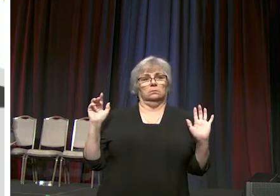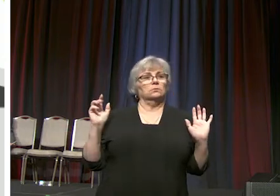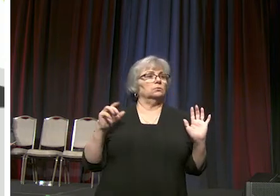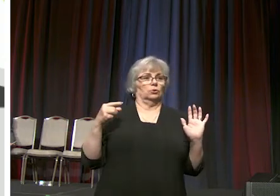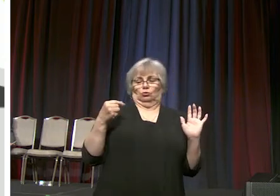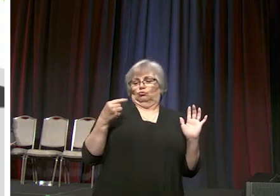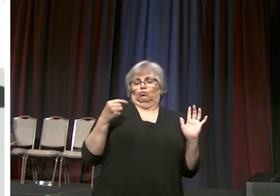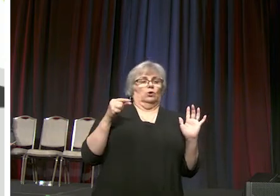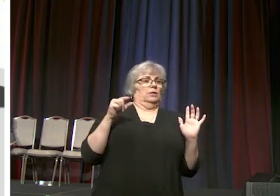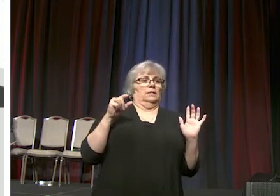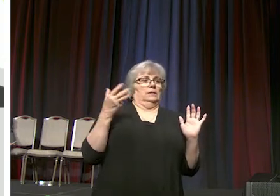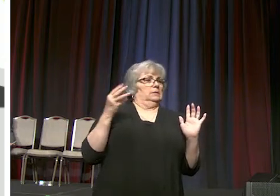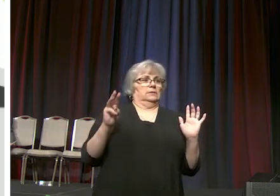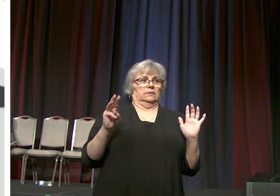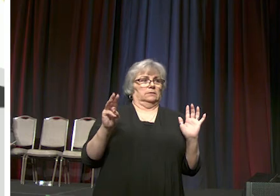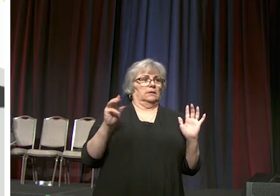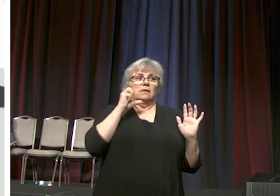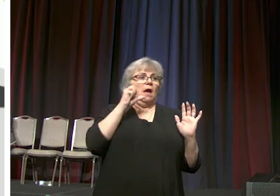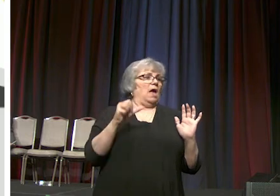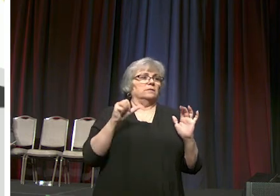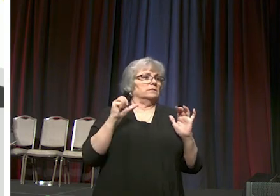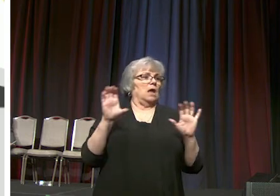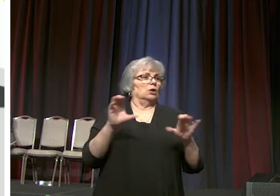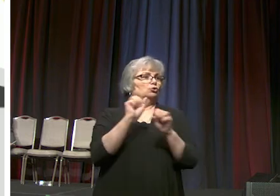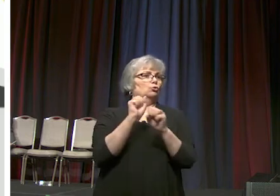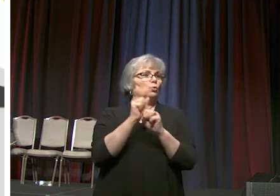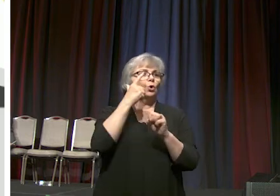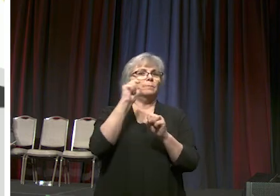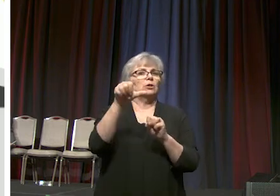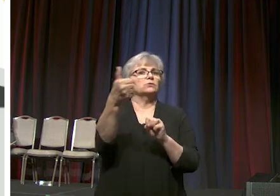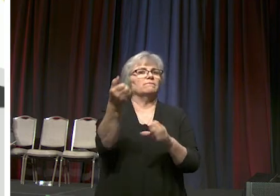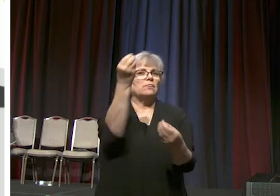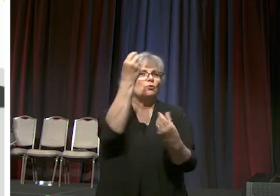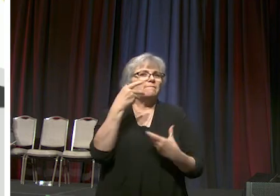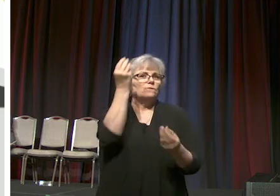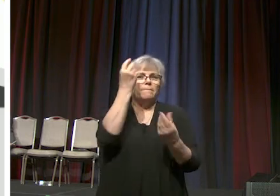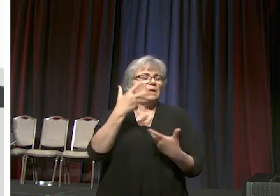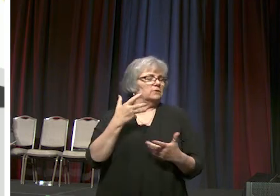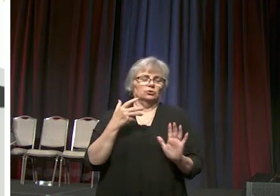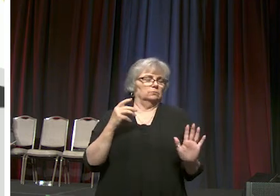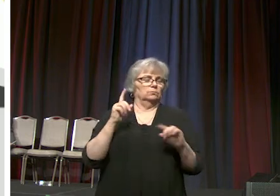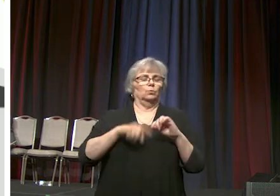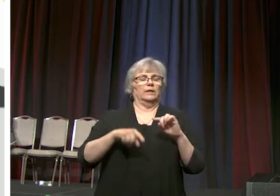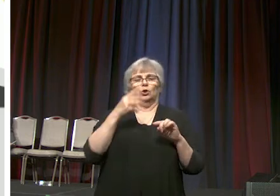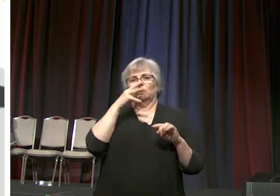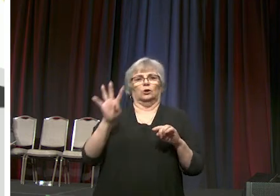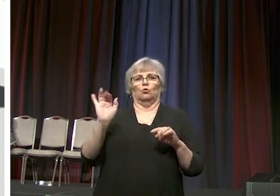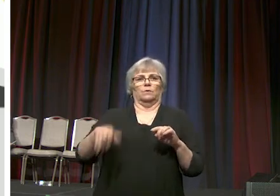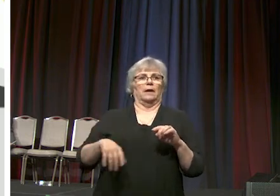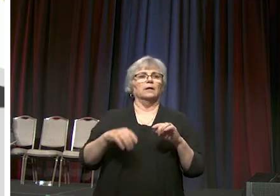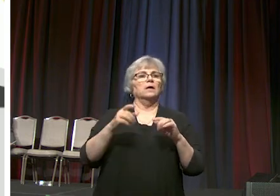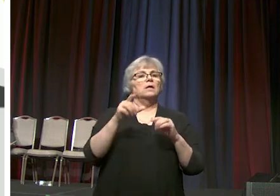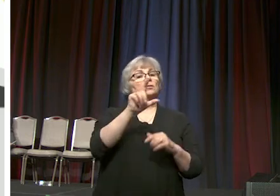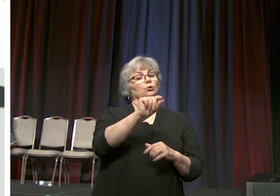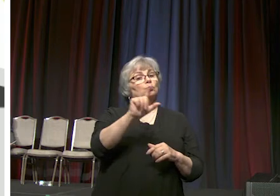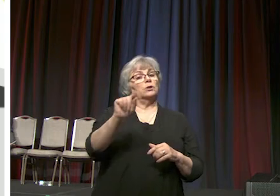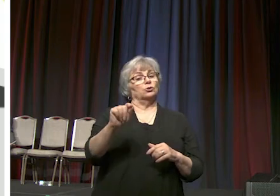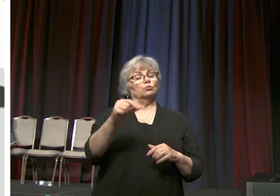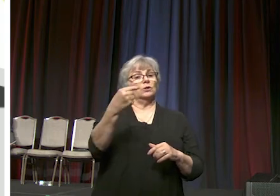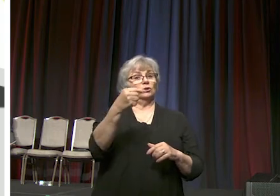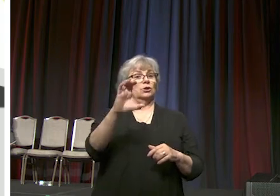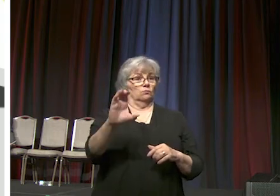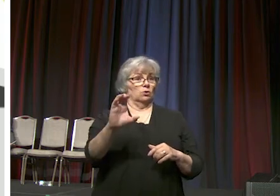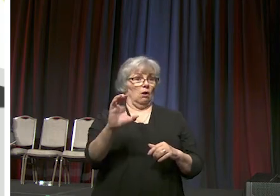and not do the work because of other information coming together thirdly the 2020 general conference